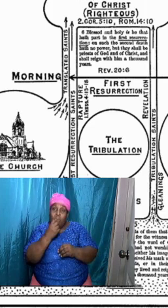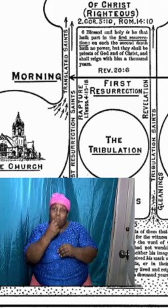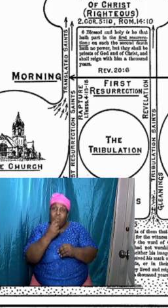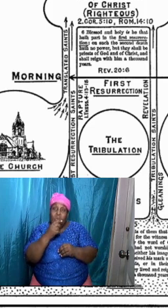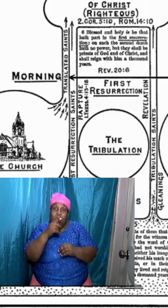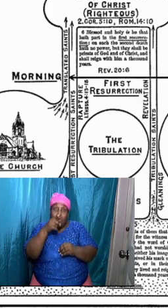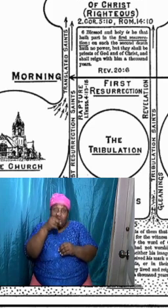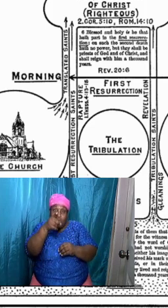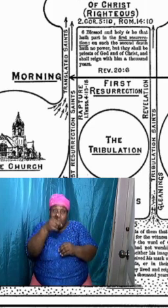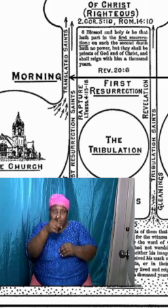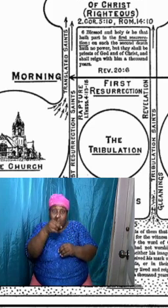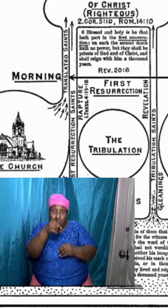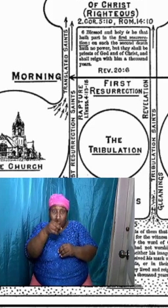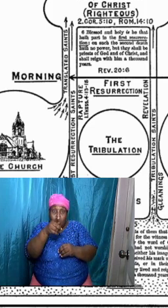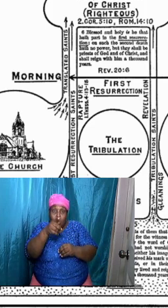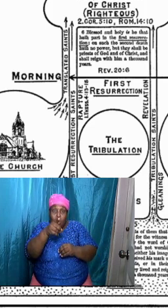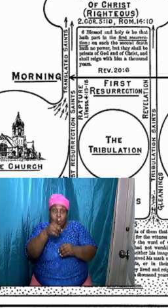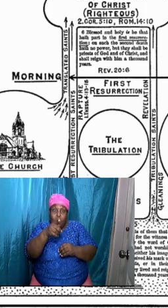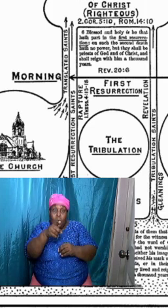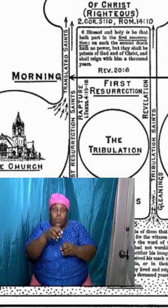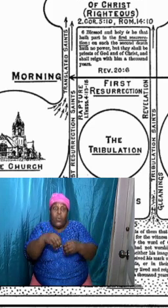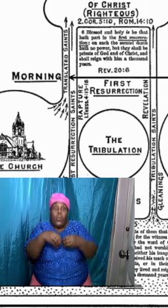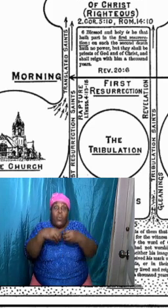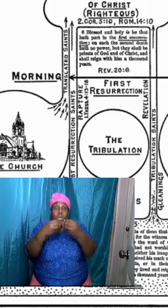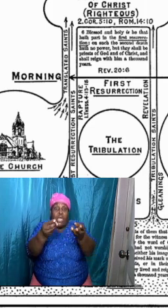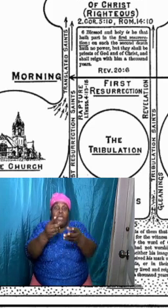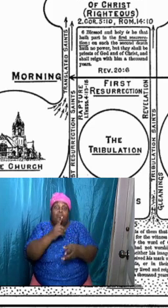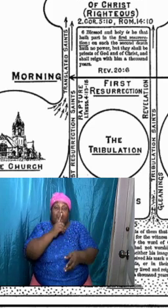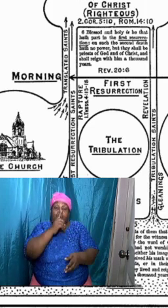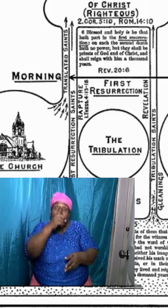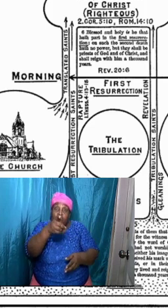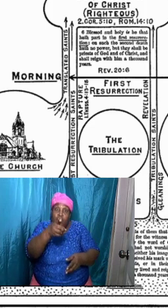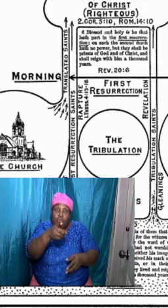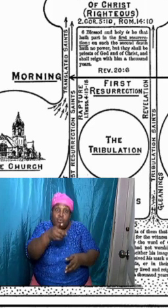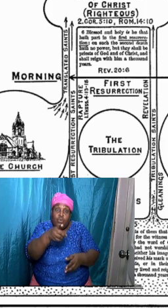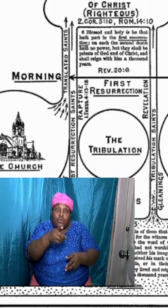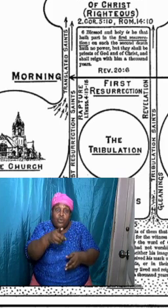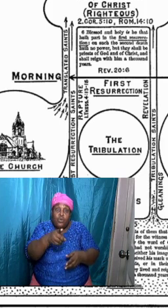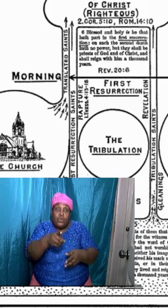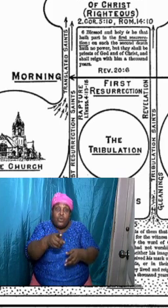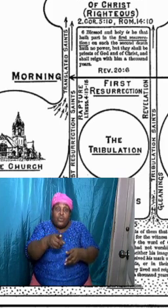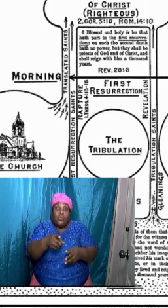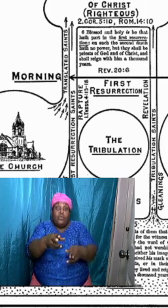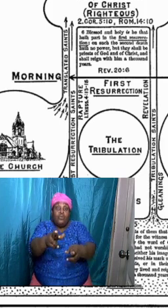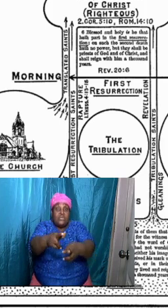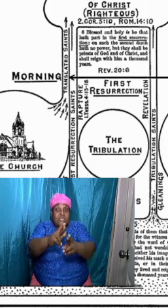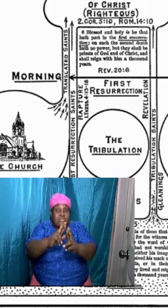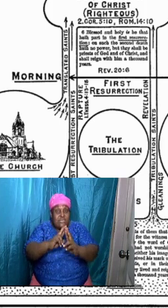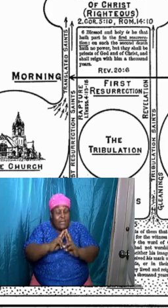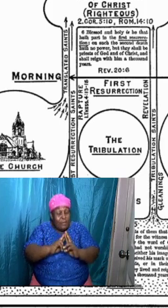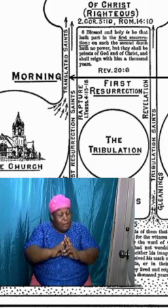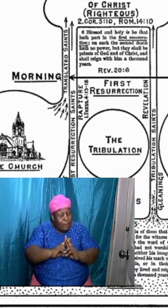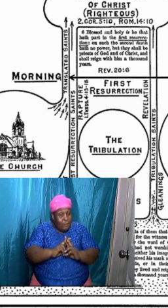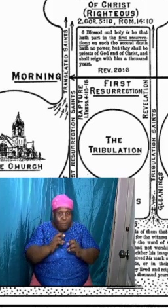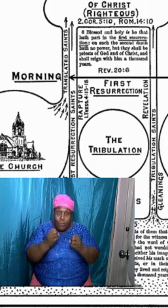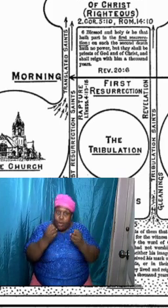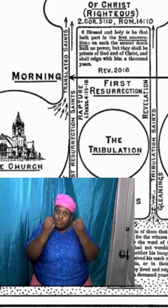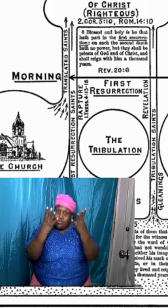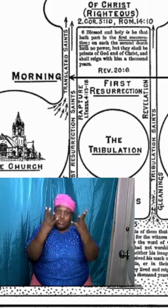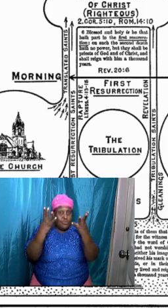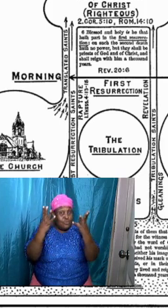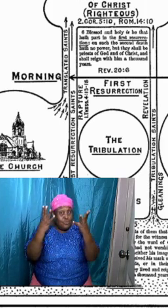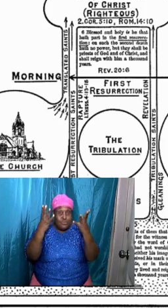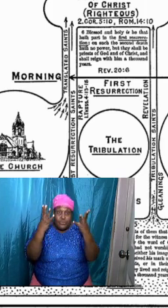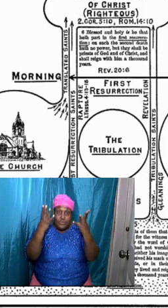gospel seed generously, will reap abundantly. And I dare say the opposite is also